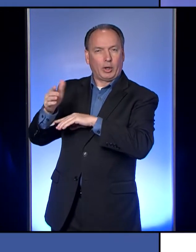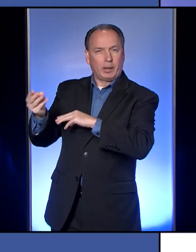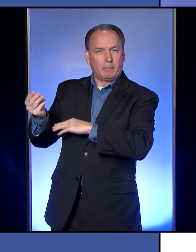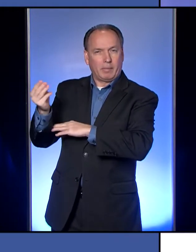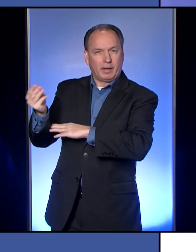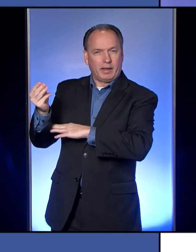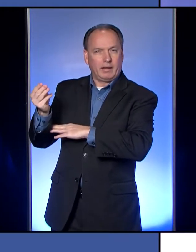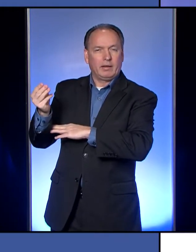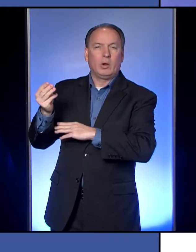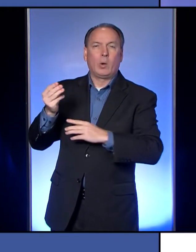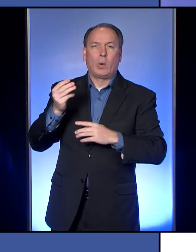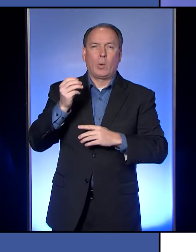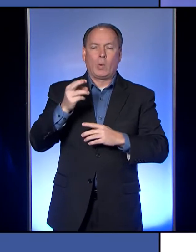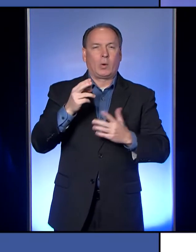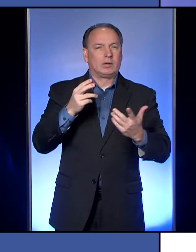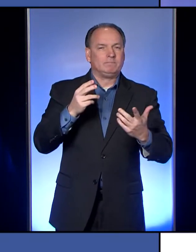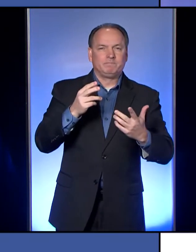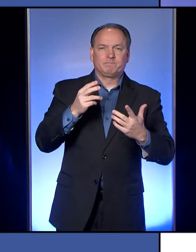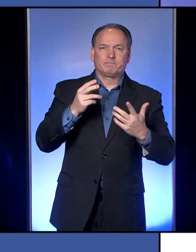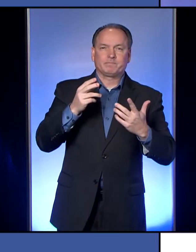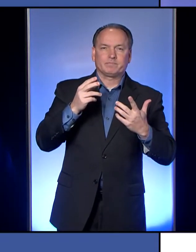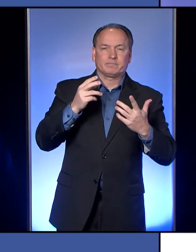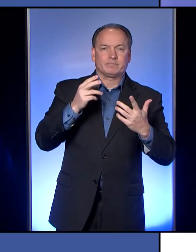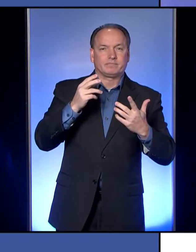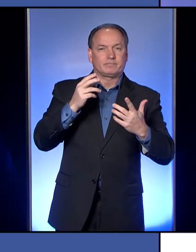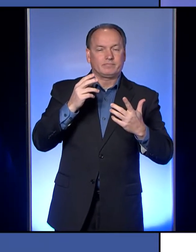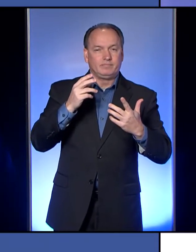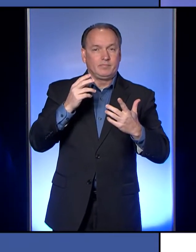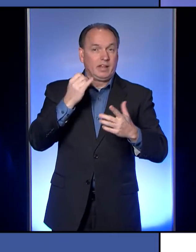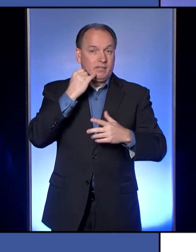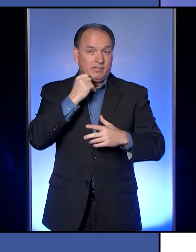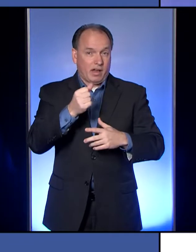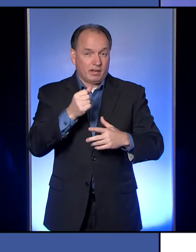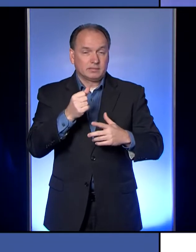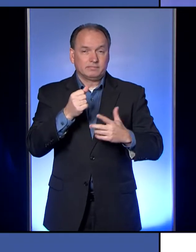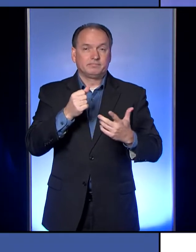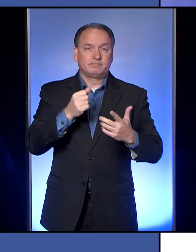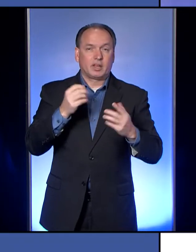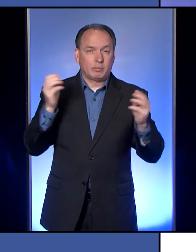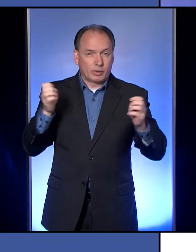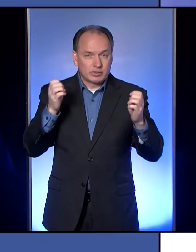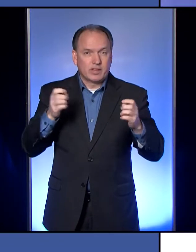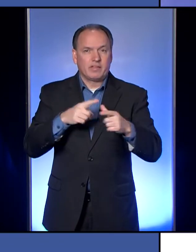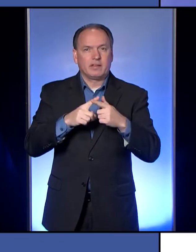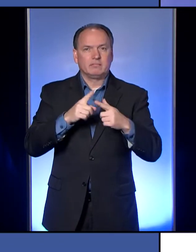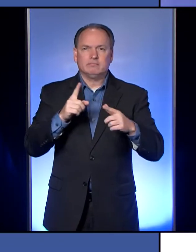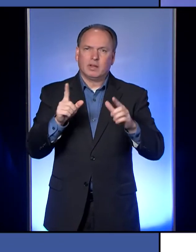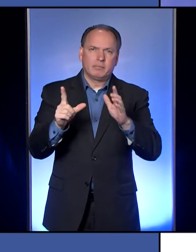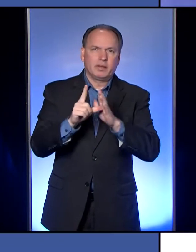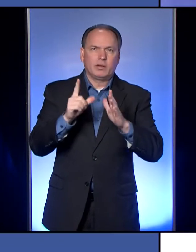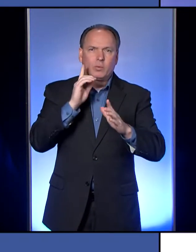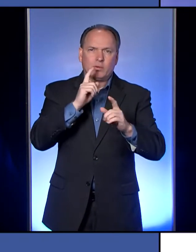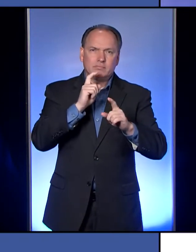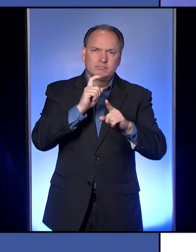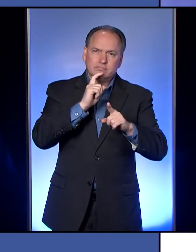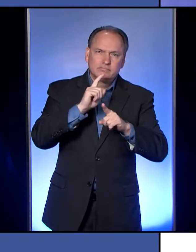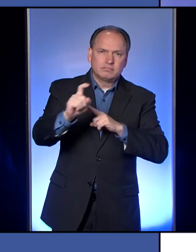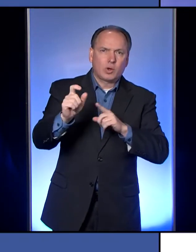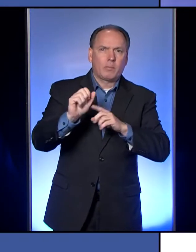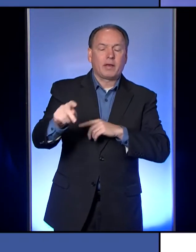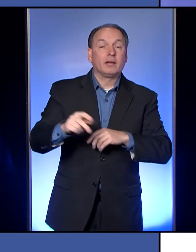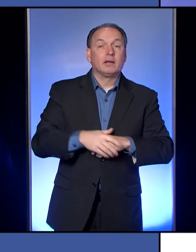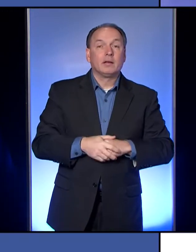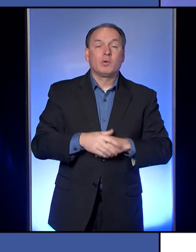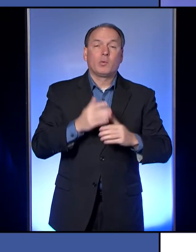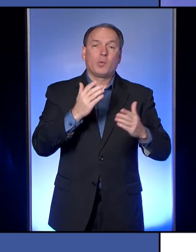of an emergency situation or Monday if it was not. And last, I just want to thank the telecommunicators again, our first first